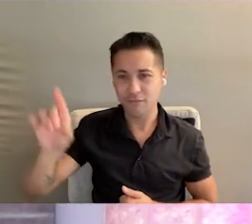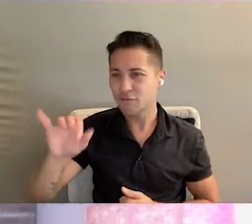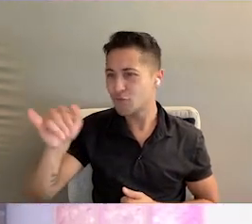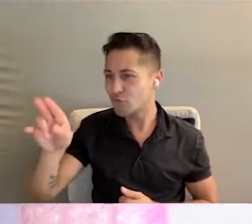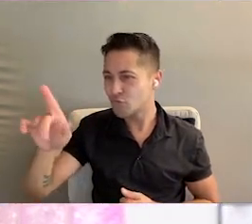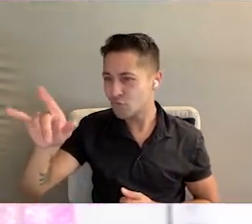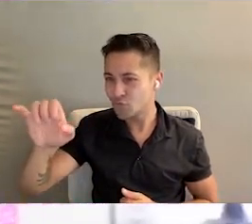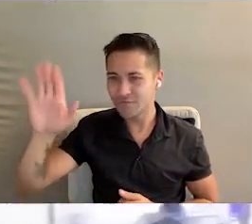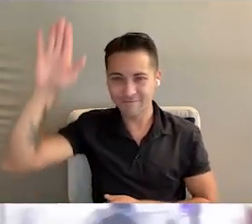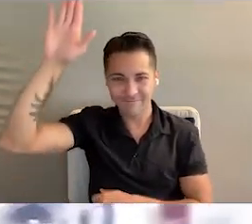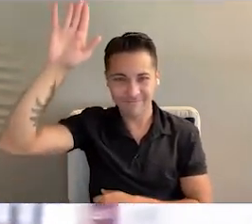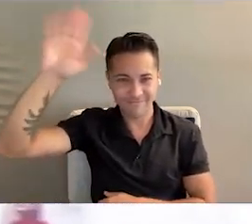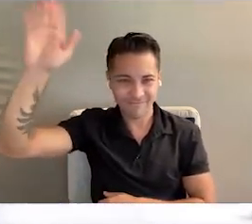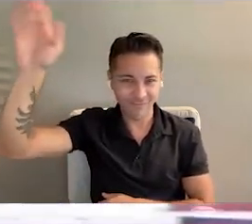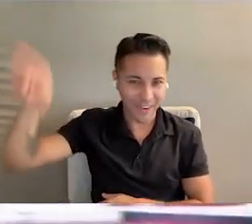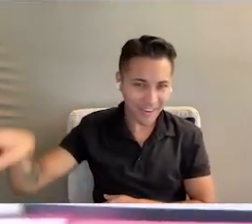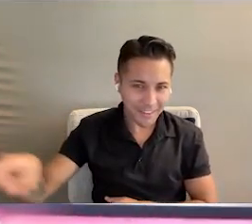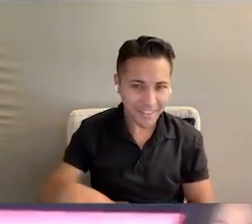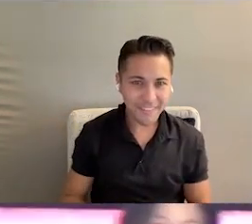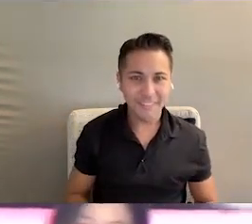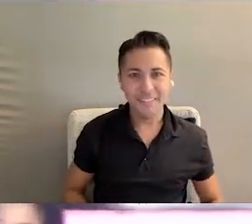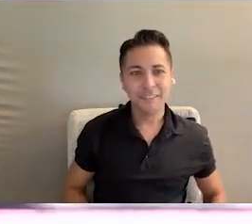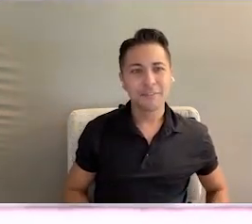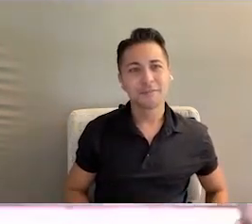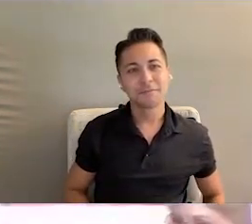And she is down in Southeast Florida.